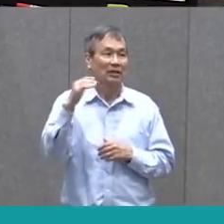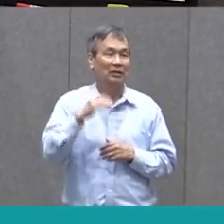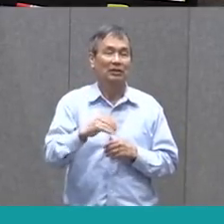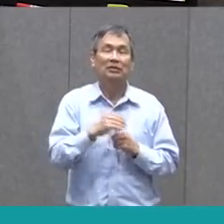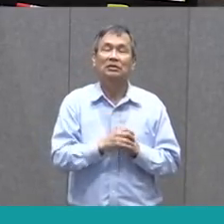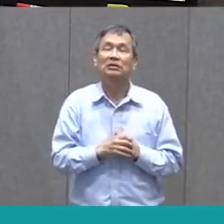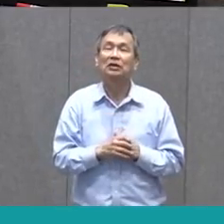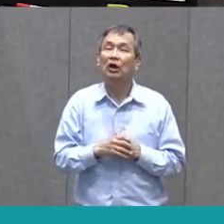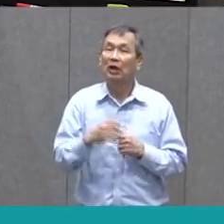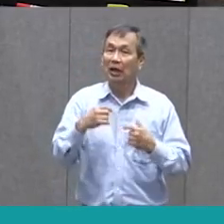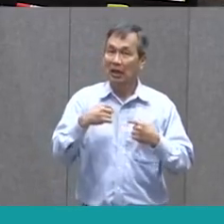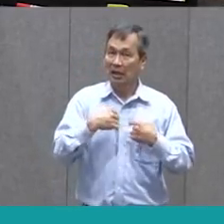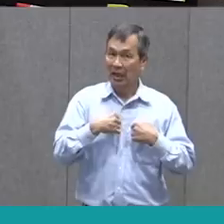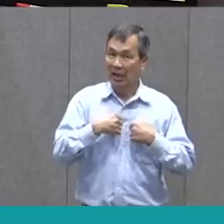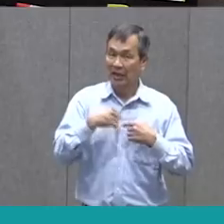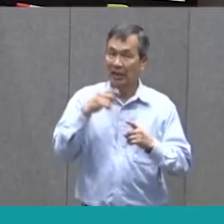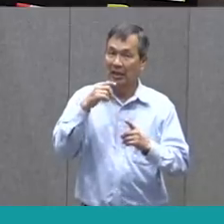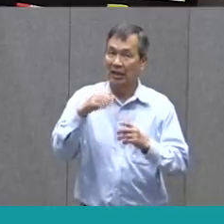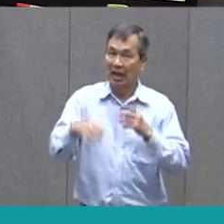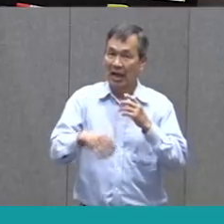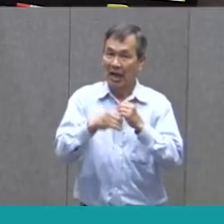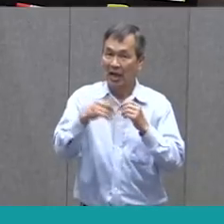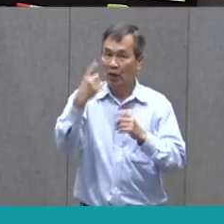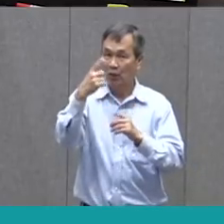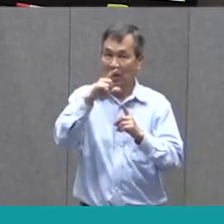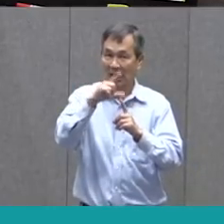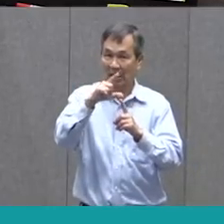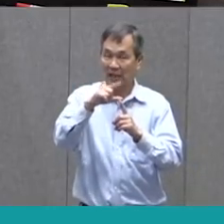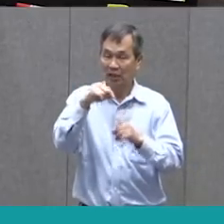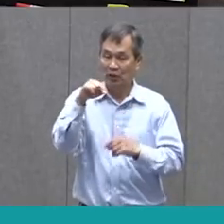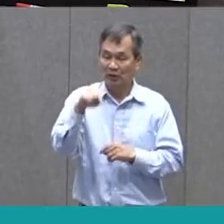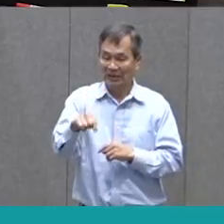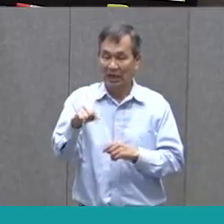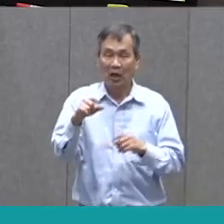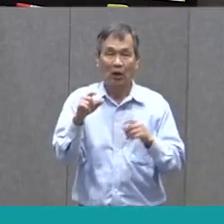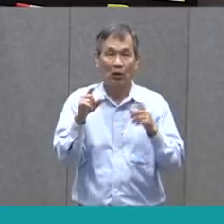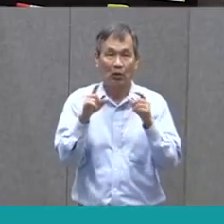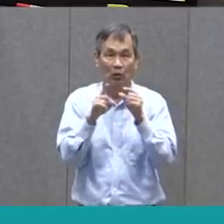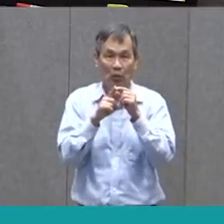I'm gonna add a letter to this word.